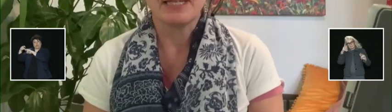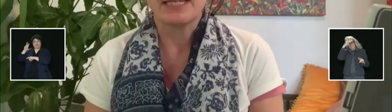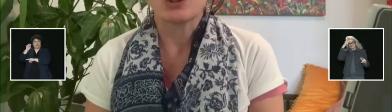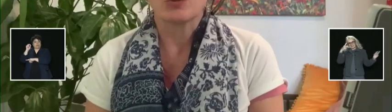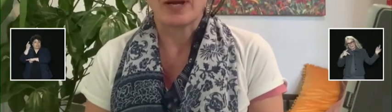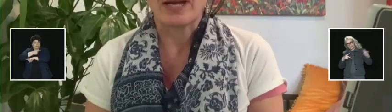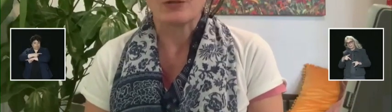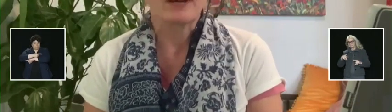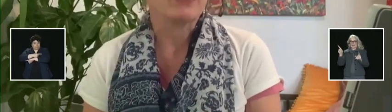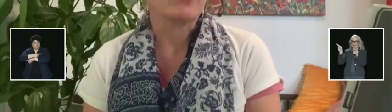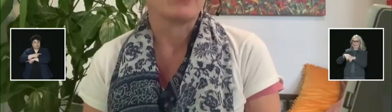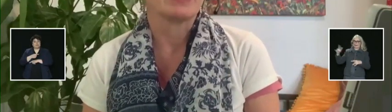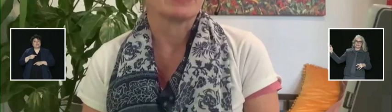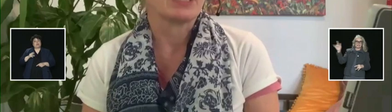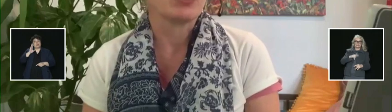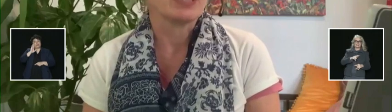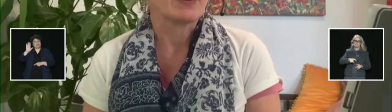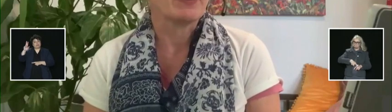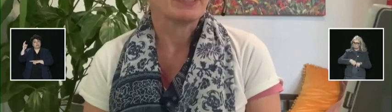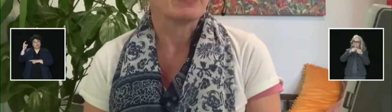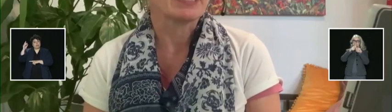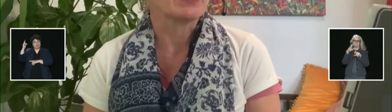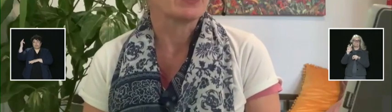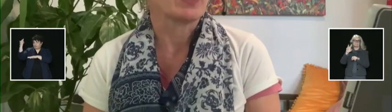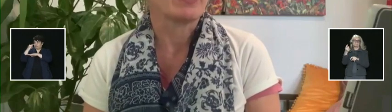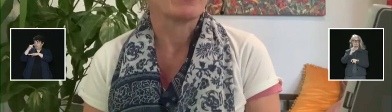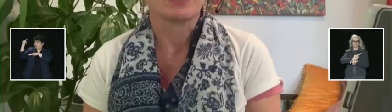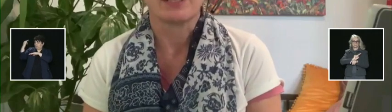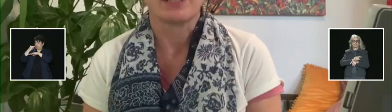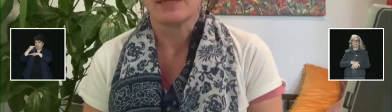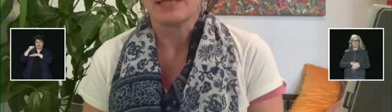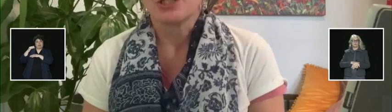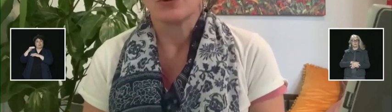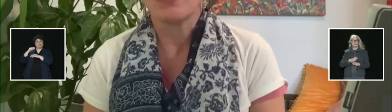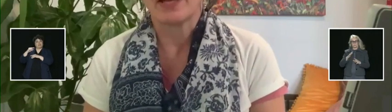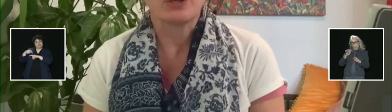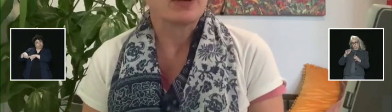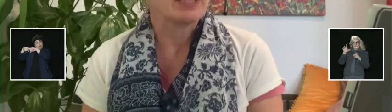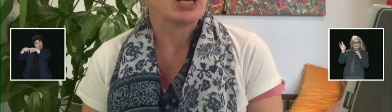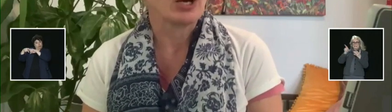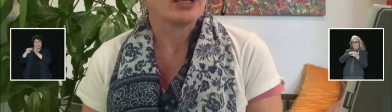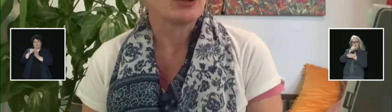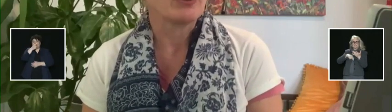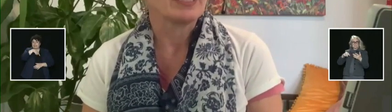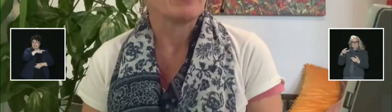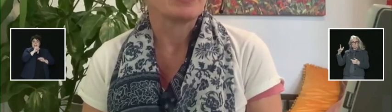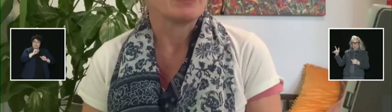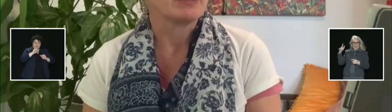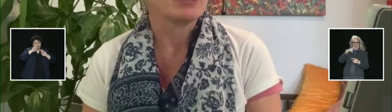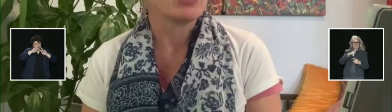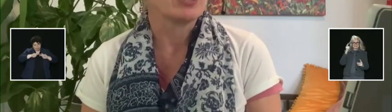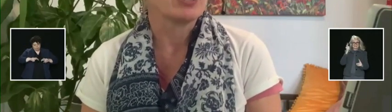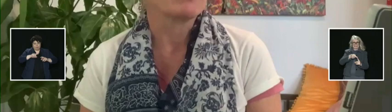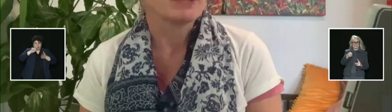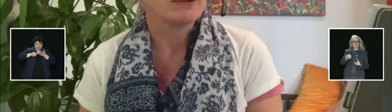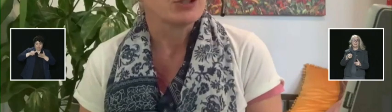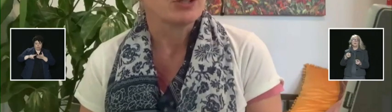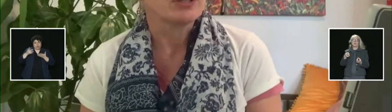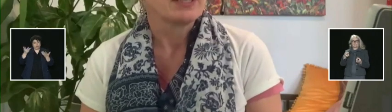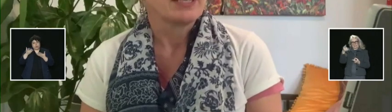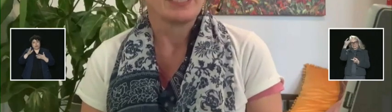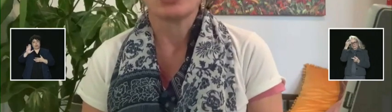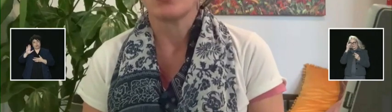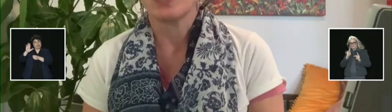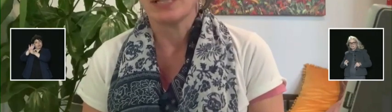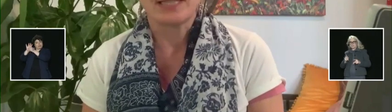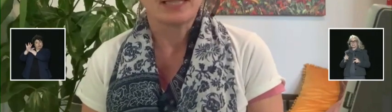By eliminating direct travel from these countries, public health experts will have the time to evaluate the ongoing epidemiology of